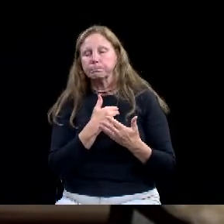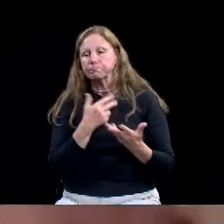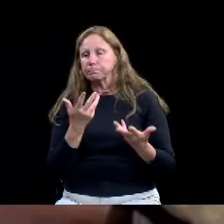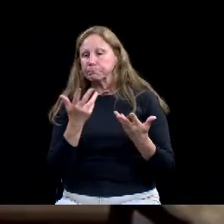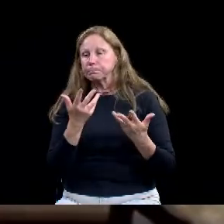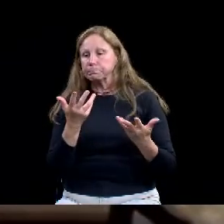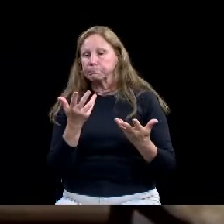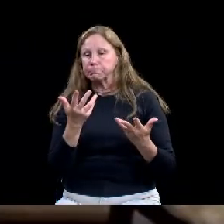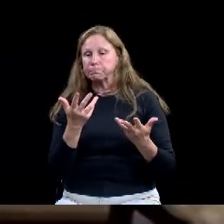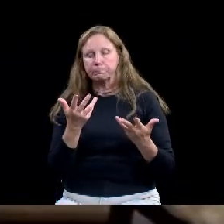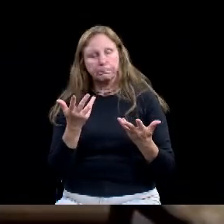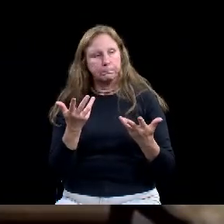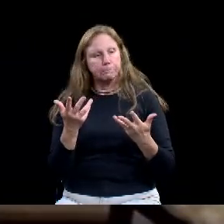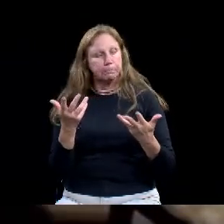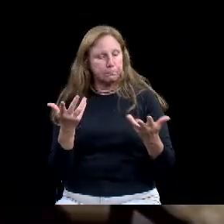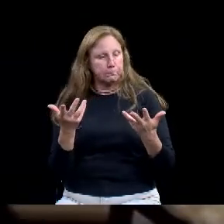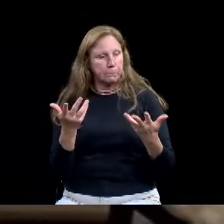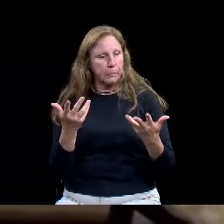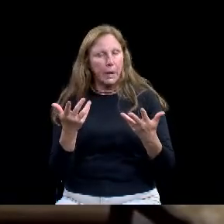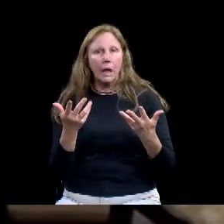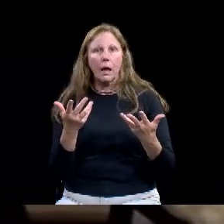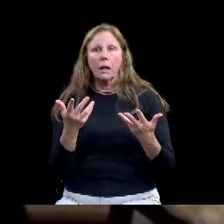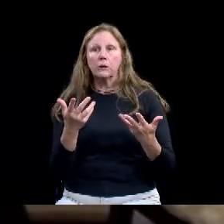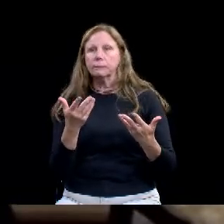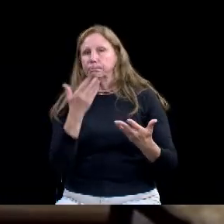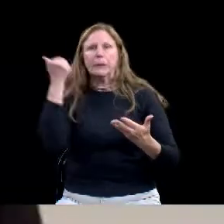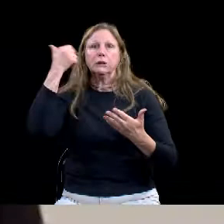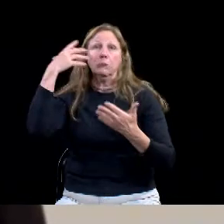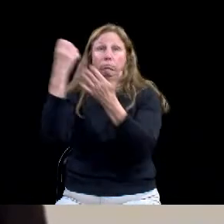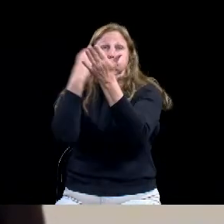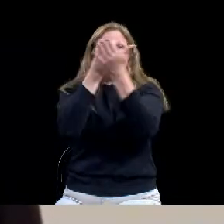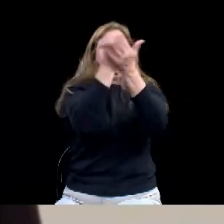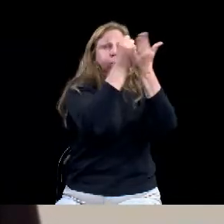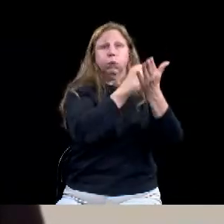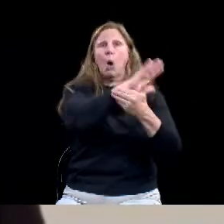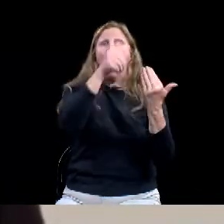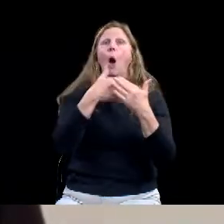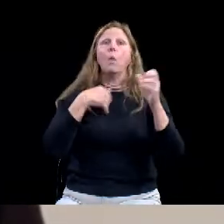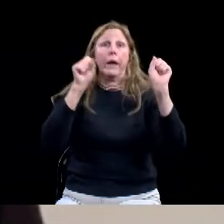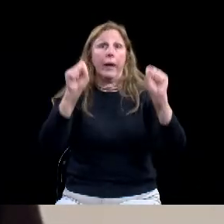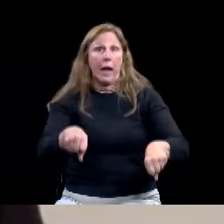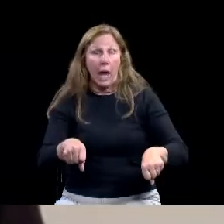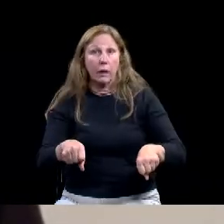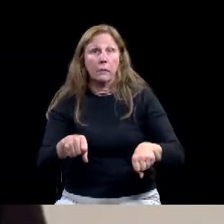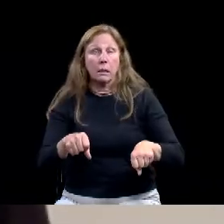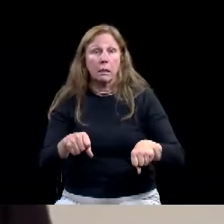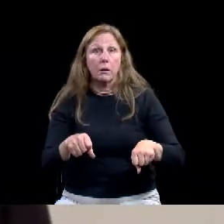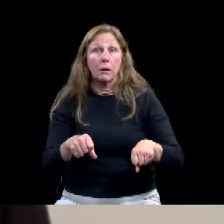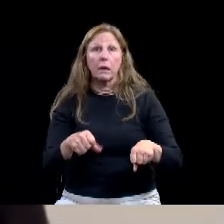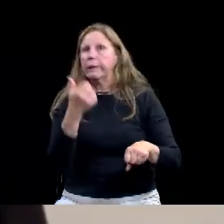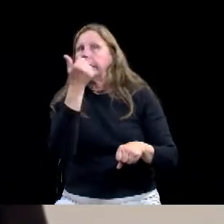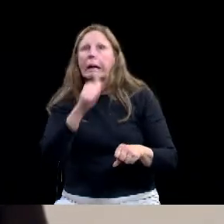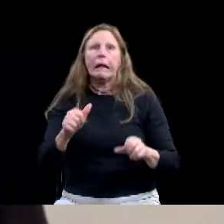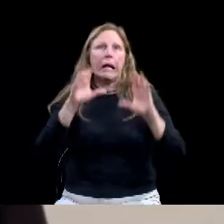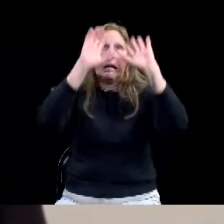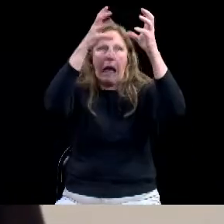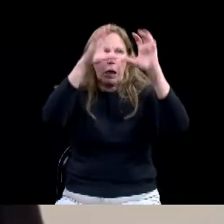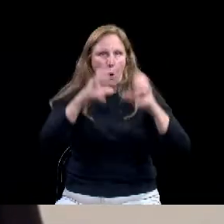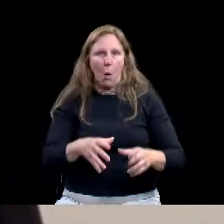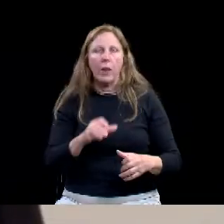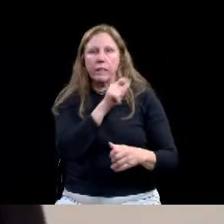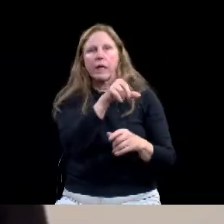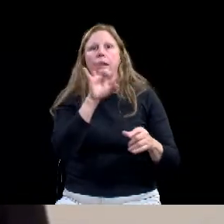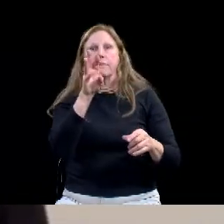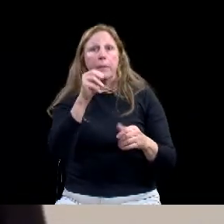in any categories that they open up for us. Wonderful. Well, I, I just, um, thank you for that because I think it's